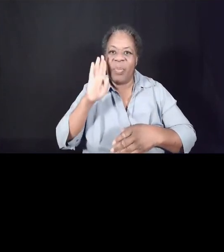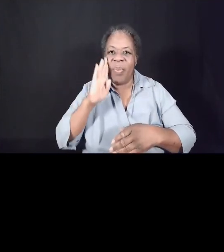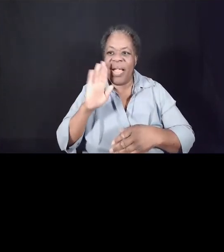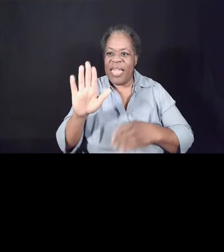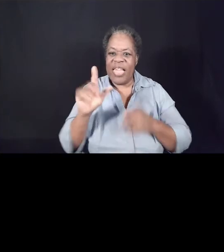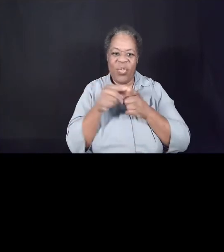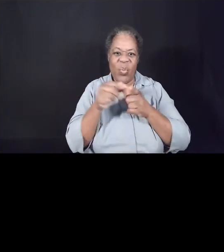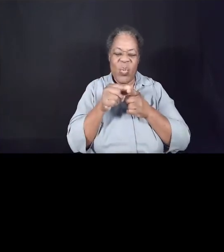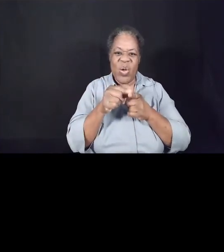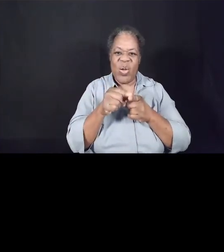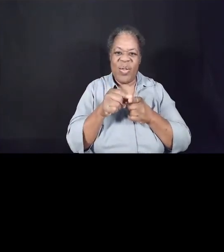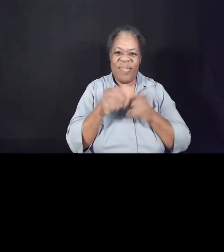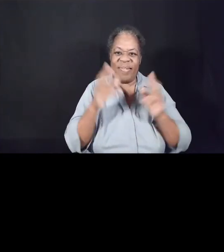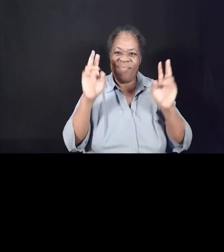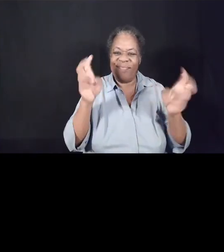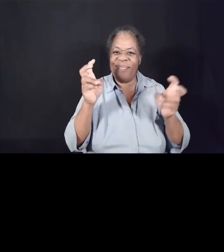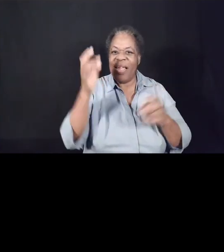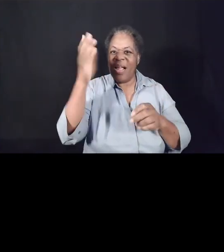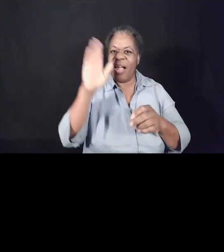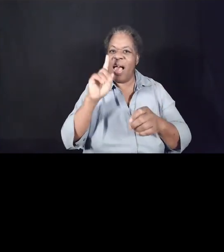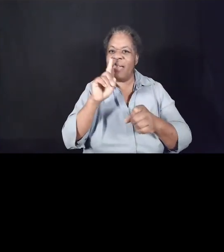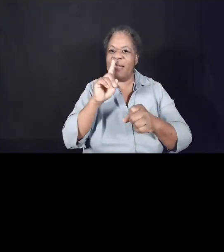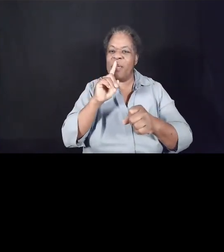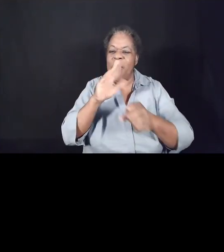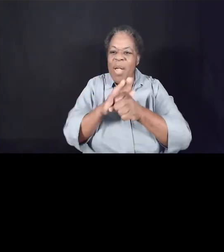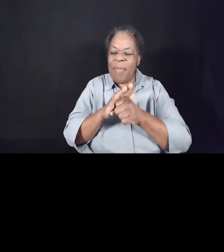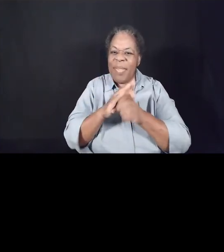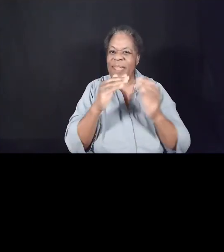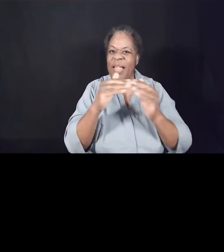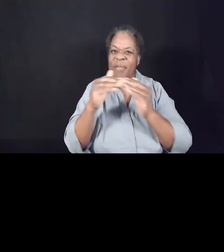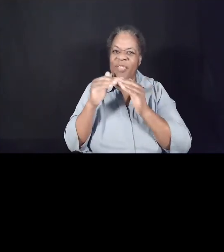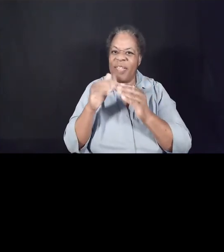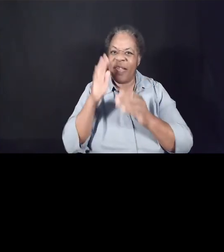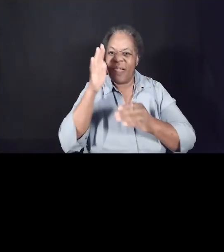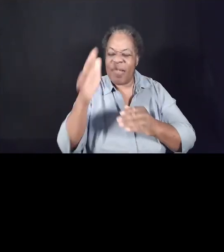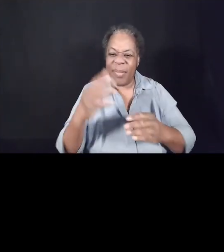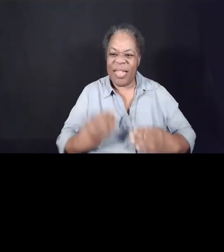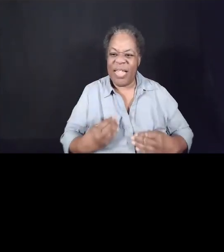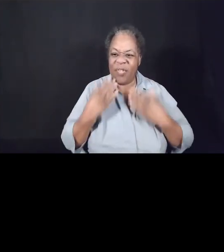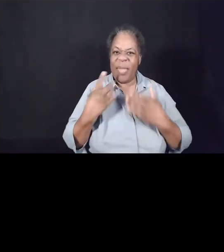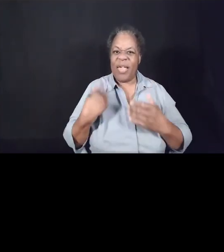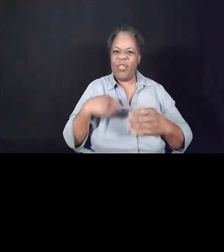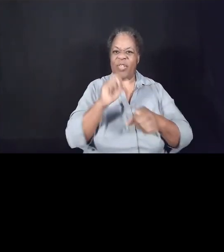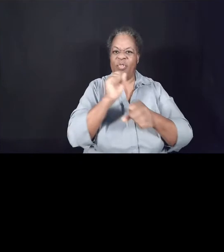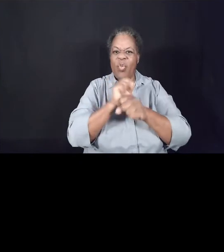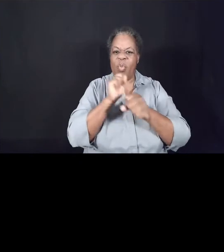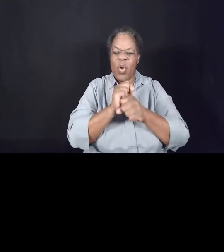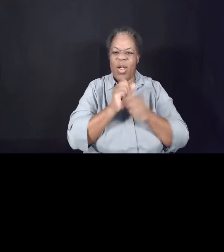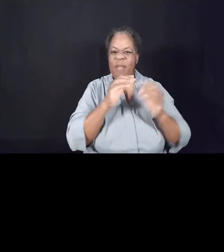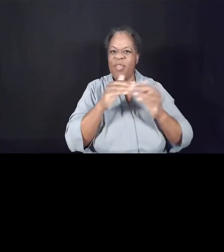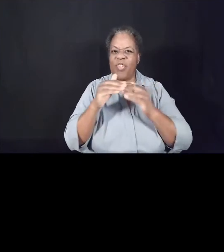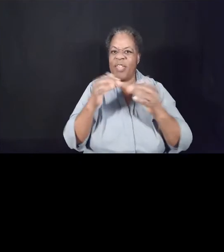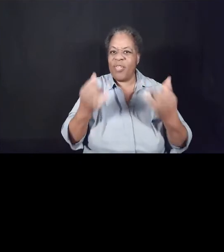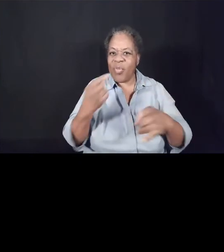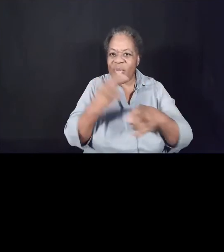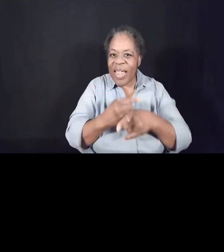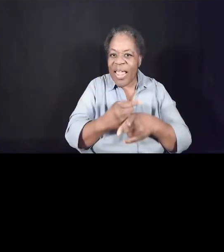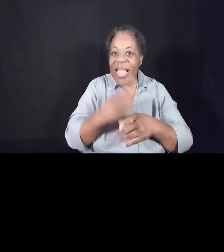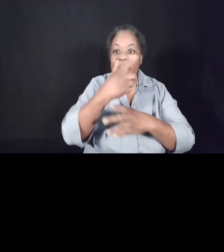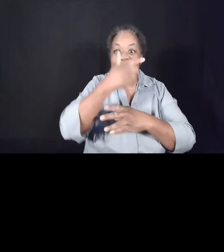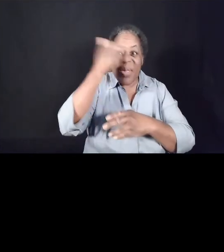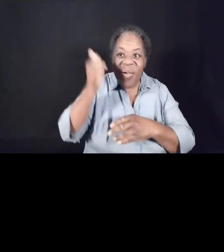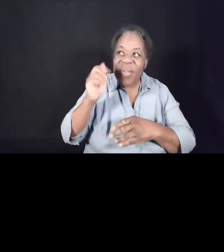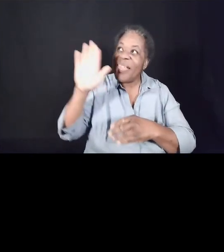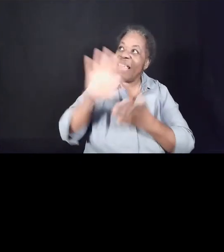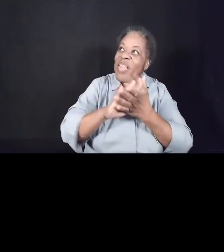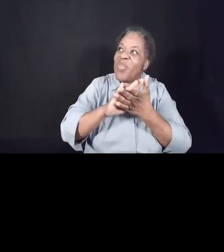promise of justice Sunday compels us to work for justice today. It's because the glory of God is at stake